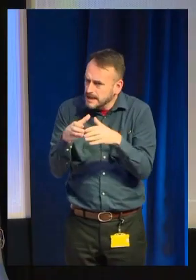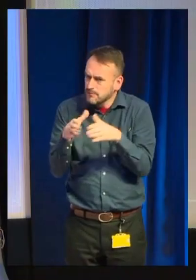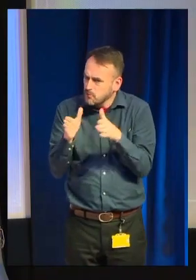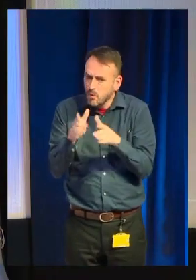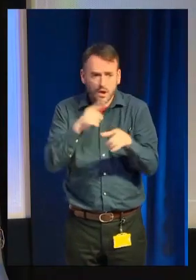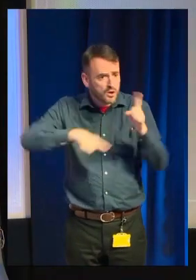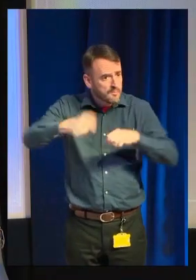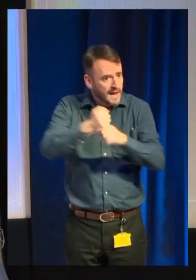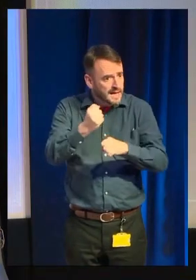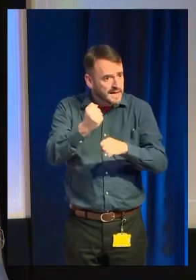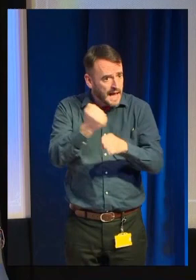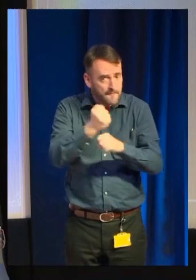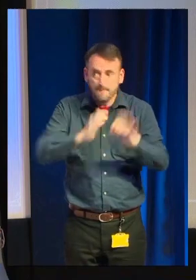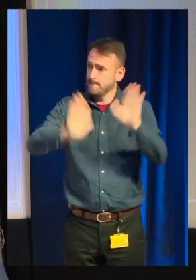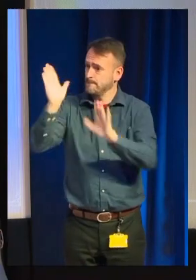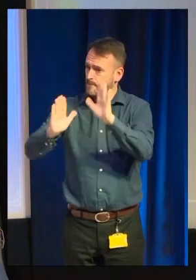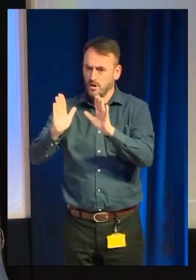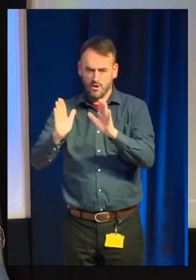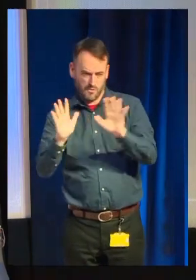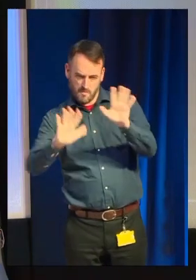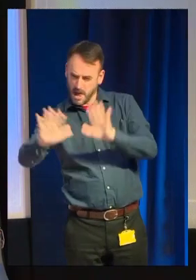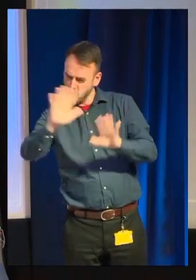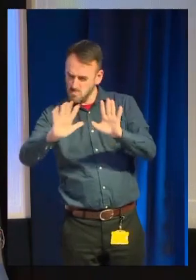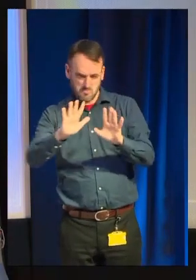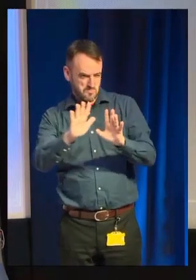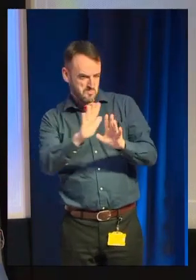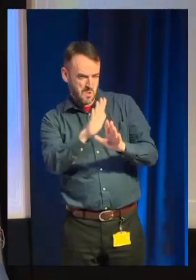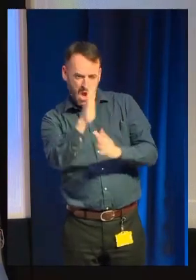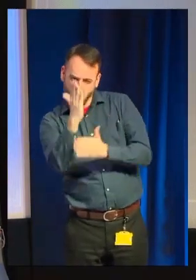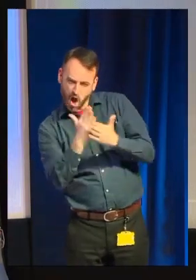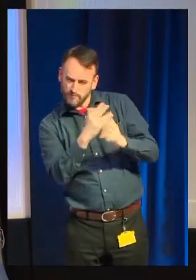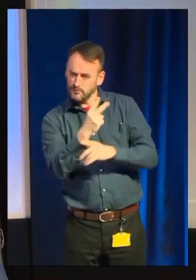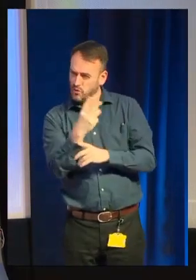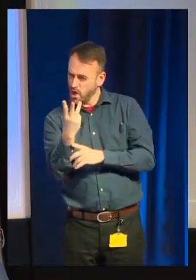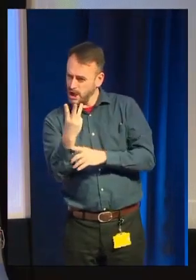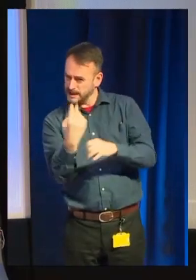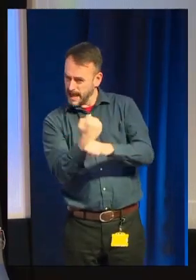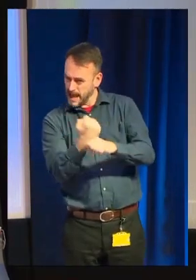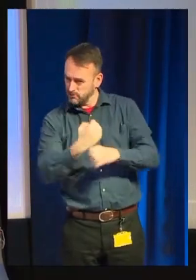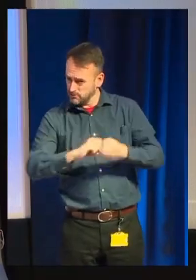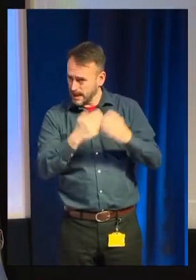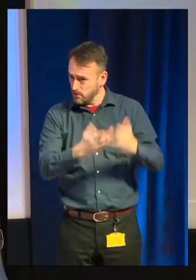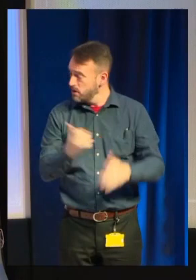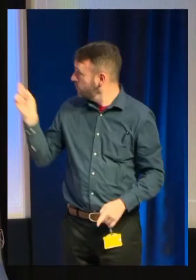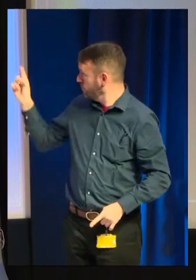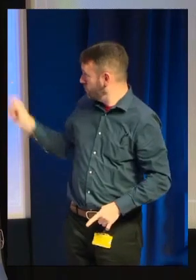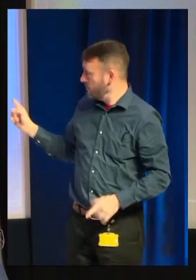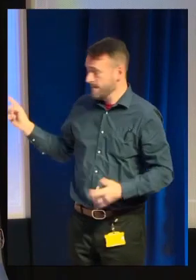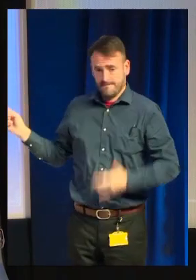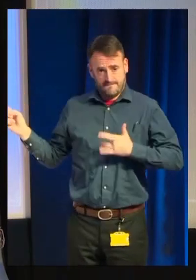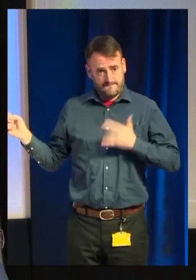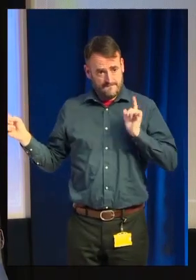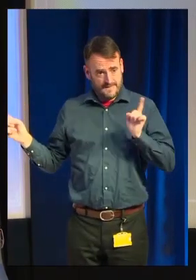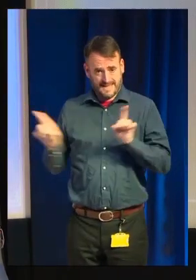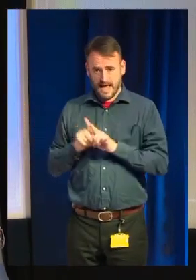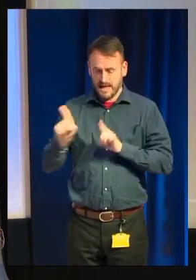Pretty much more than half, two-thirds of you. You might recognize these feelings. So the first step to doing